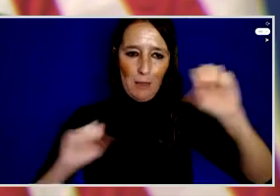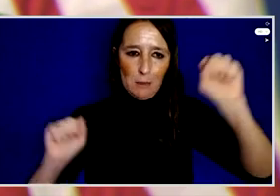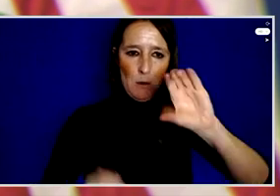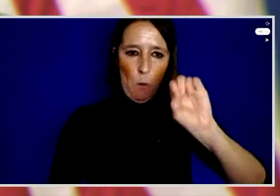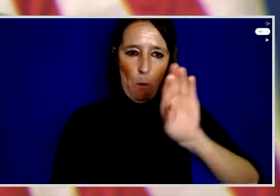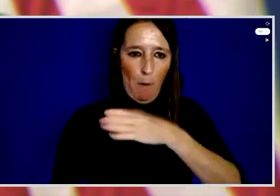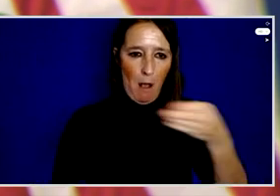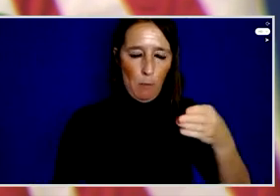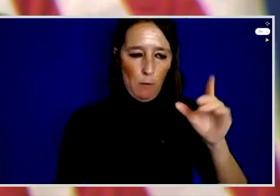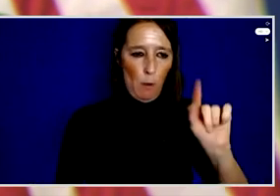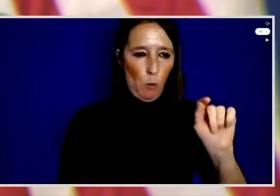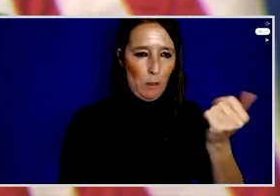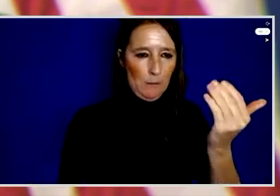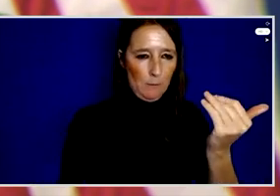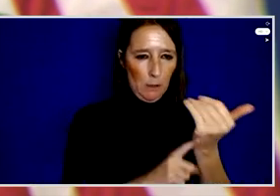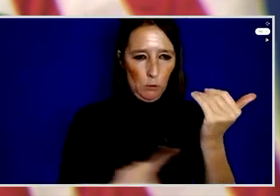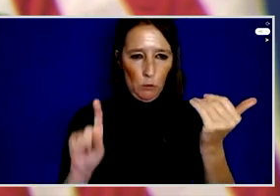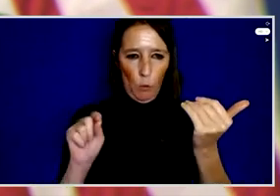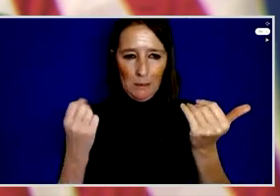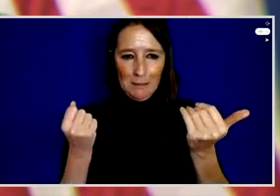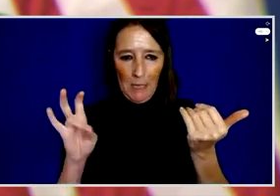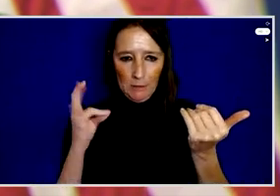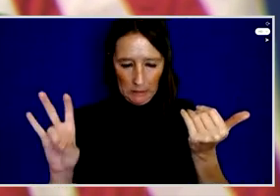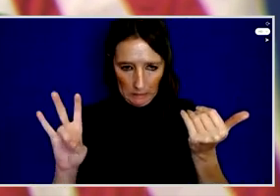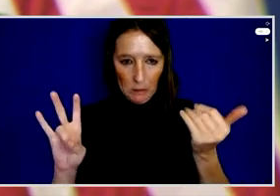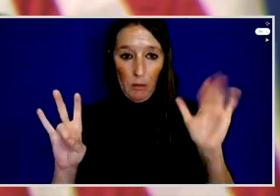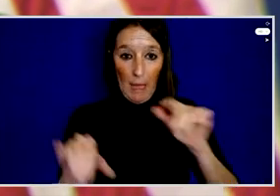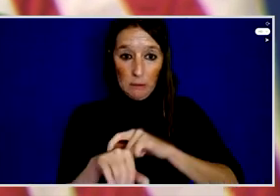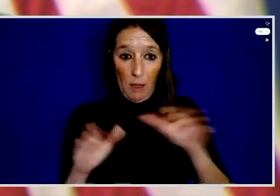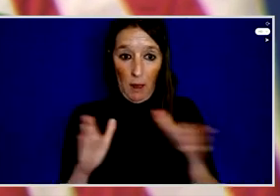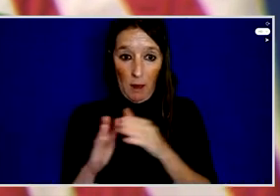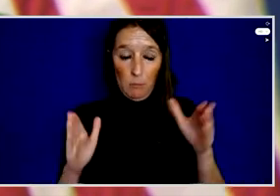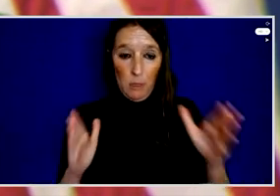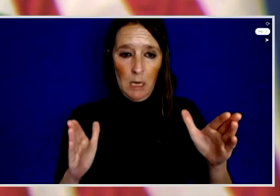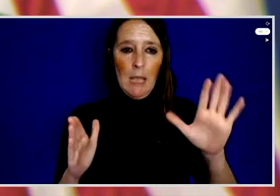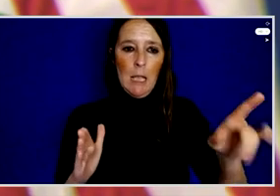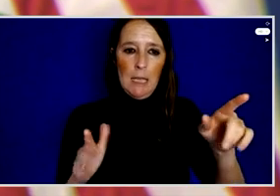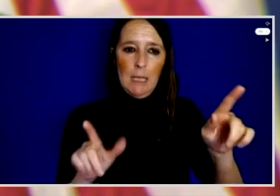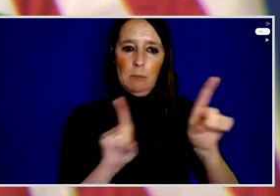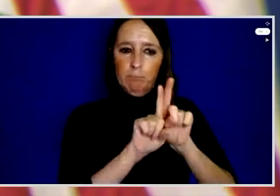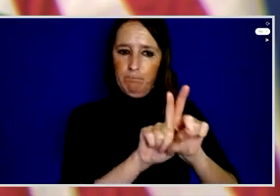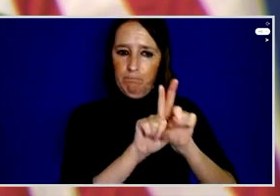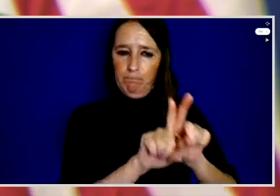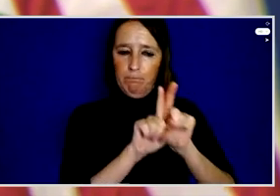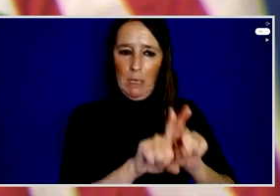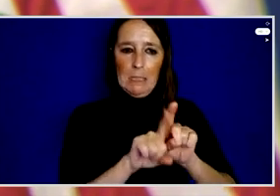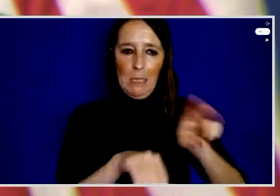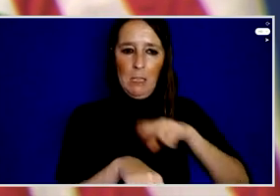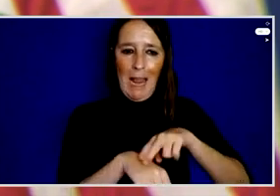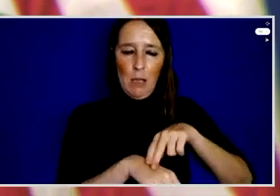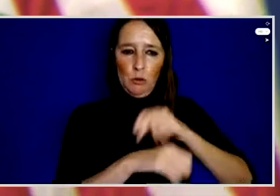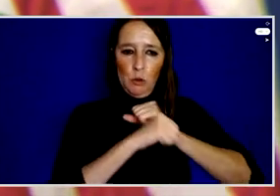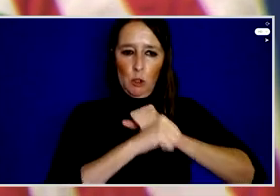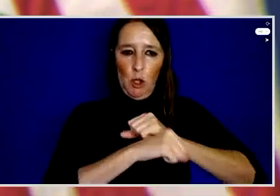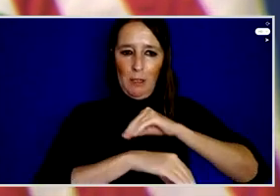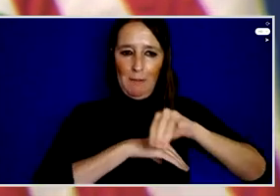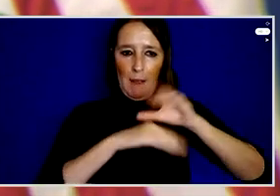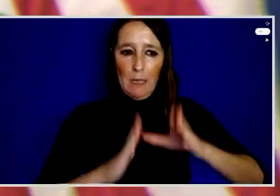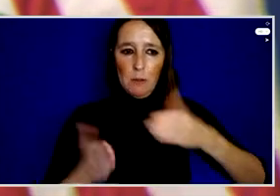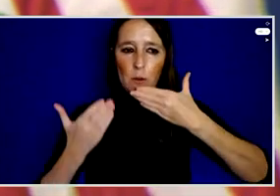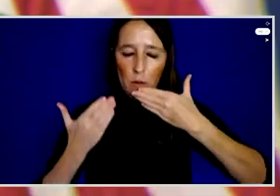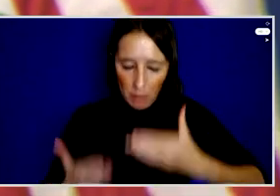2017, and before that, as President Obama's Principal Deputy National Security Advisor. Thank you, Mr. Secretary,